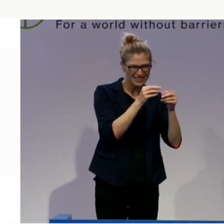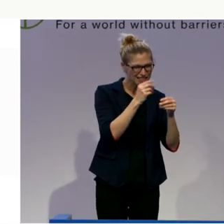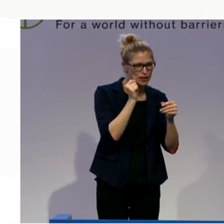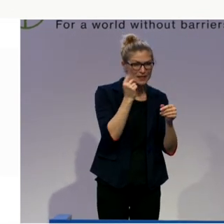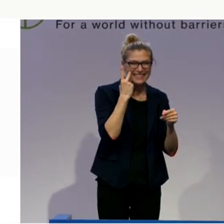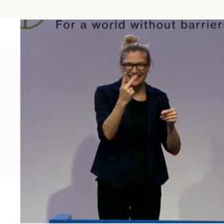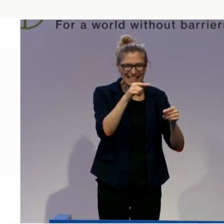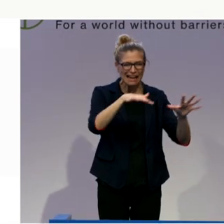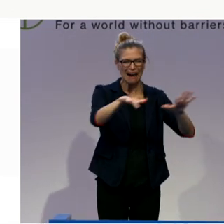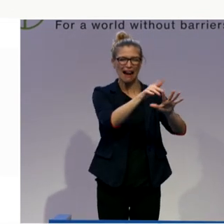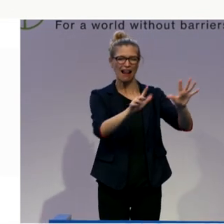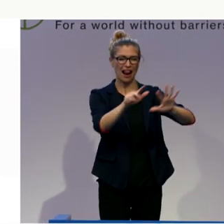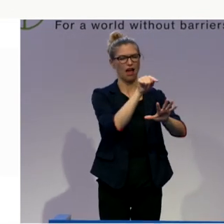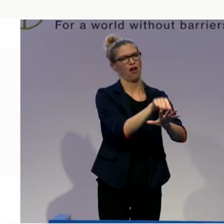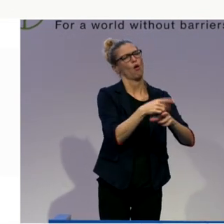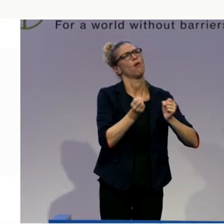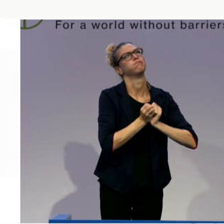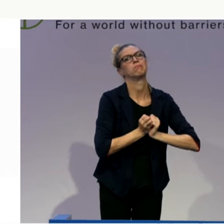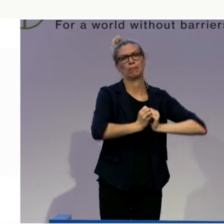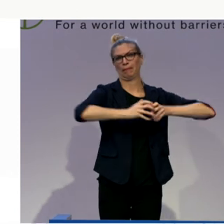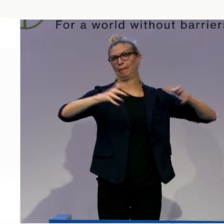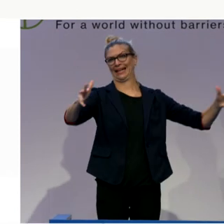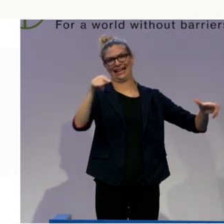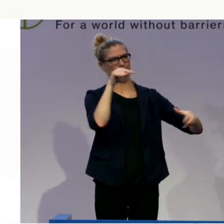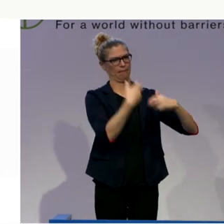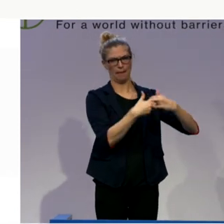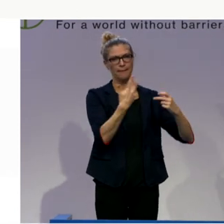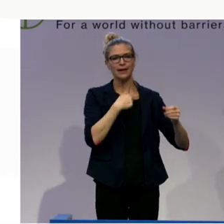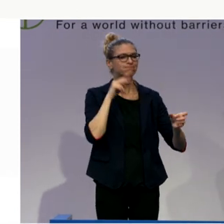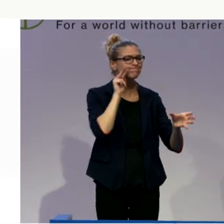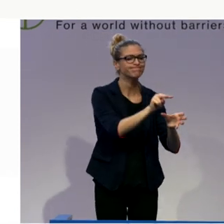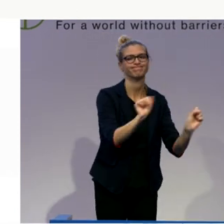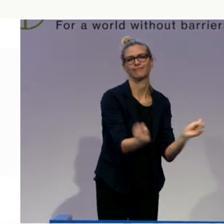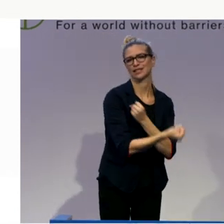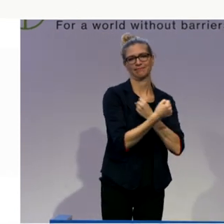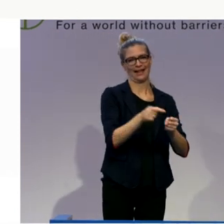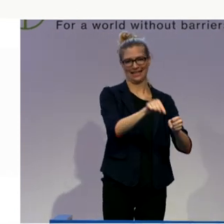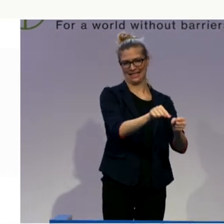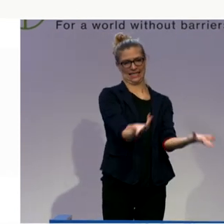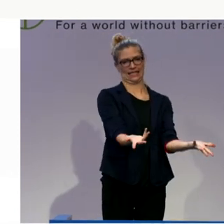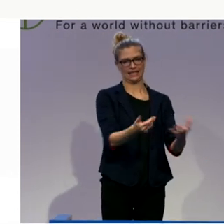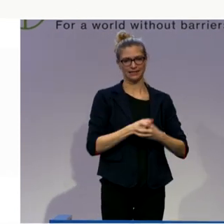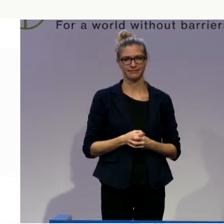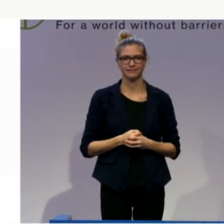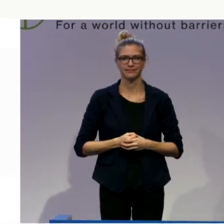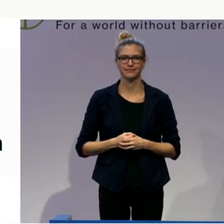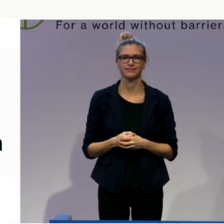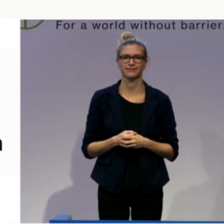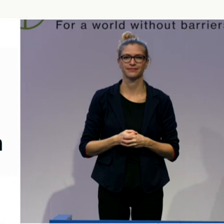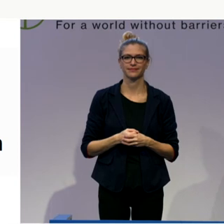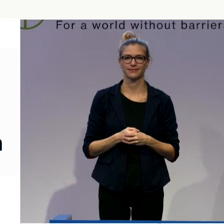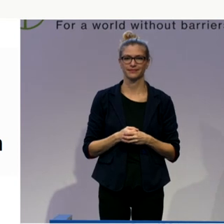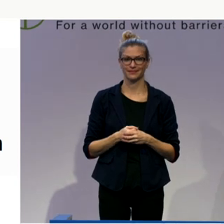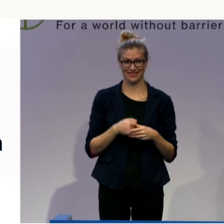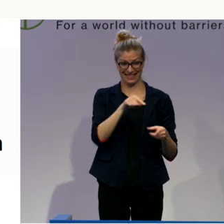Big issues are coming up for the person. And then we are coming to, and they have restrictions